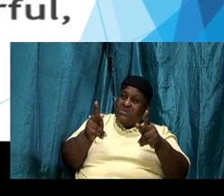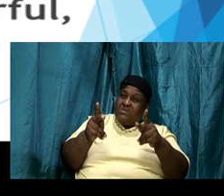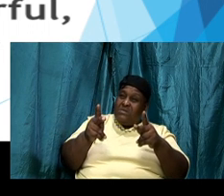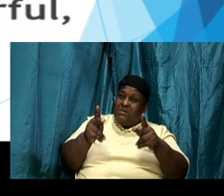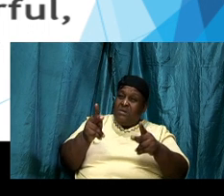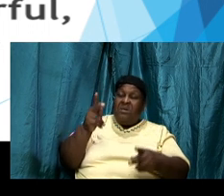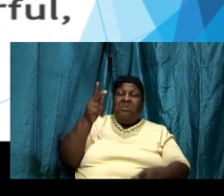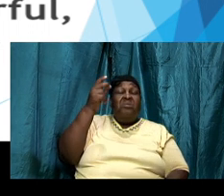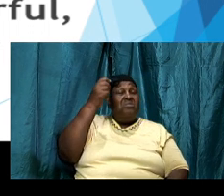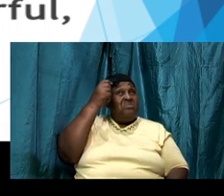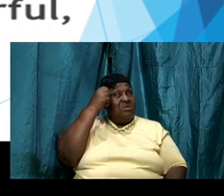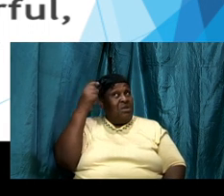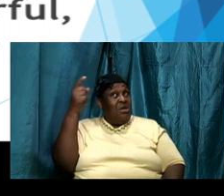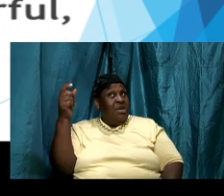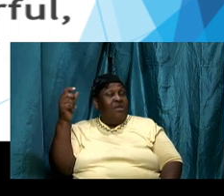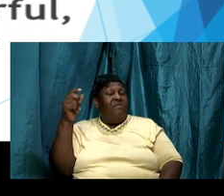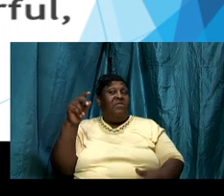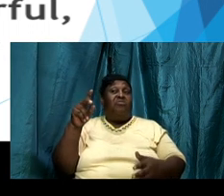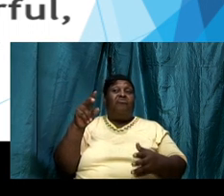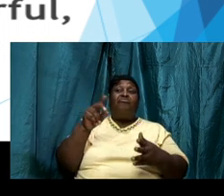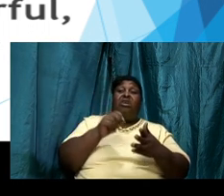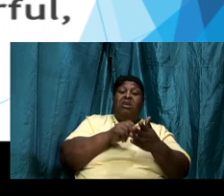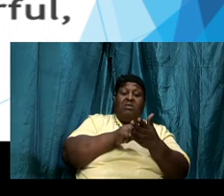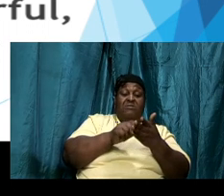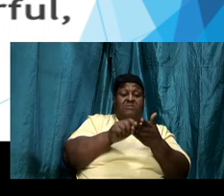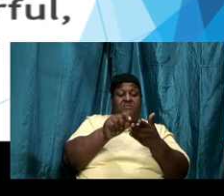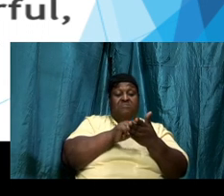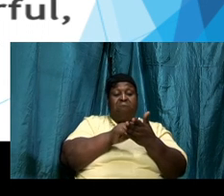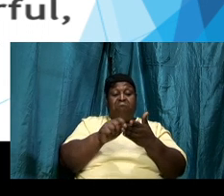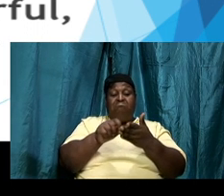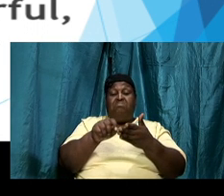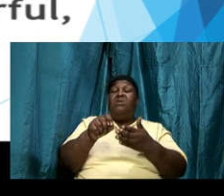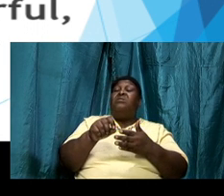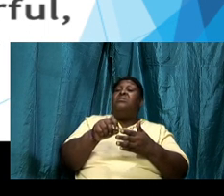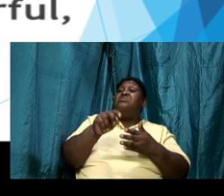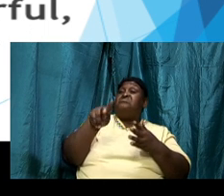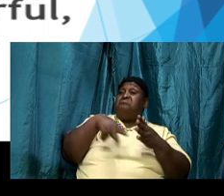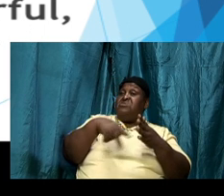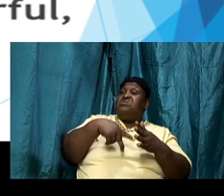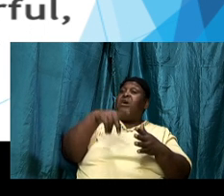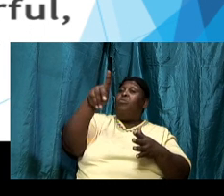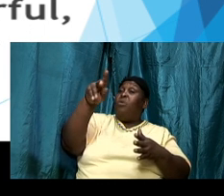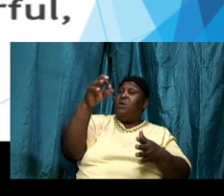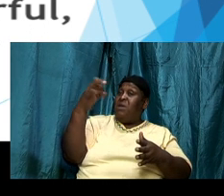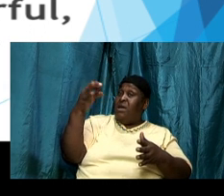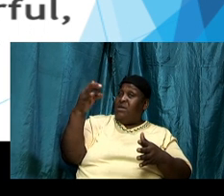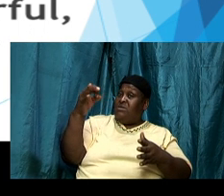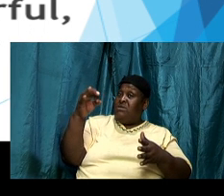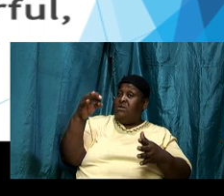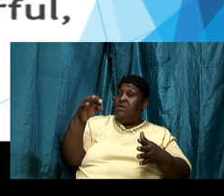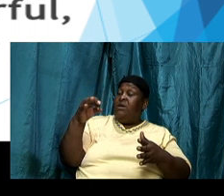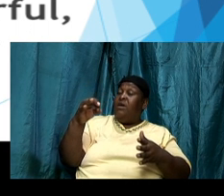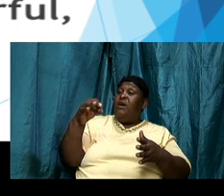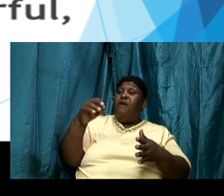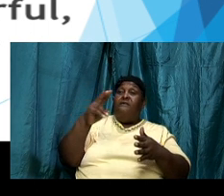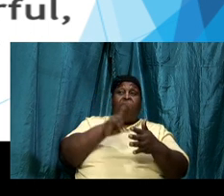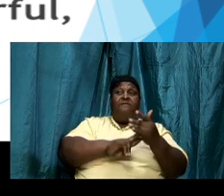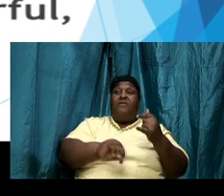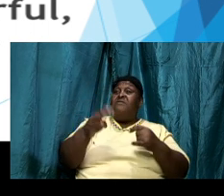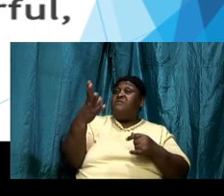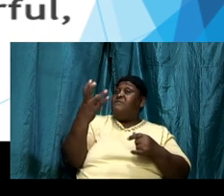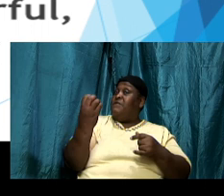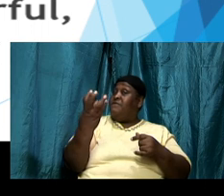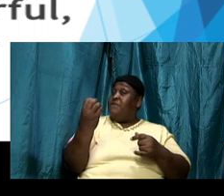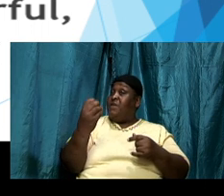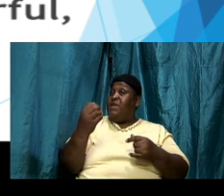that was writing in the Psalm 119 and verse 15 and